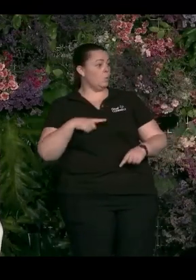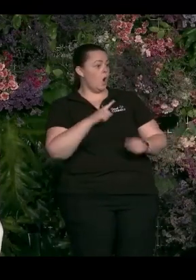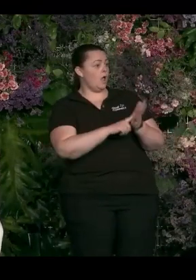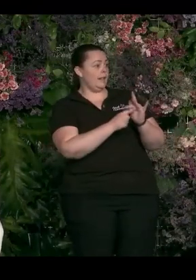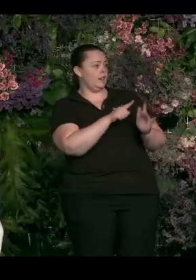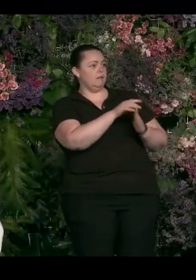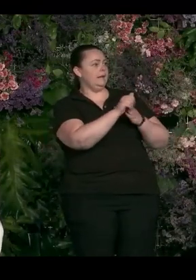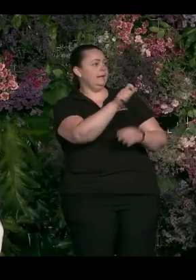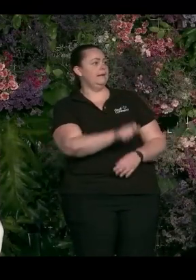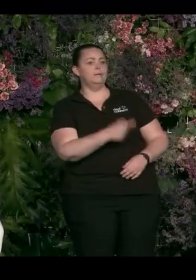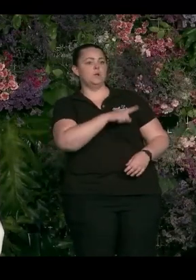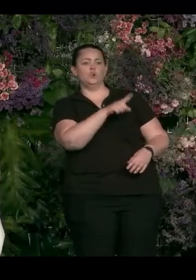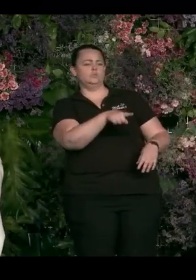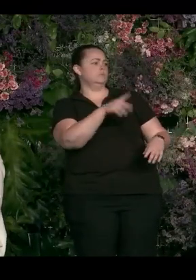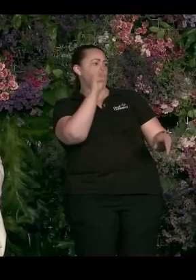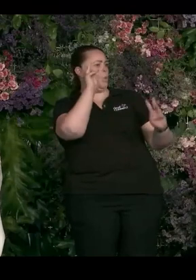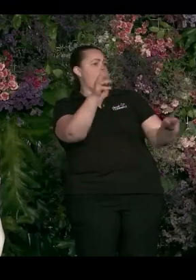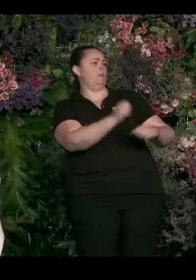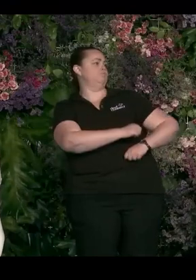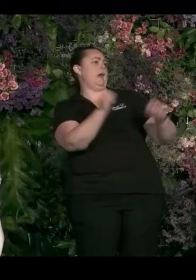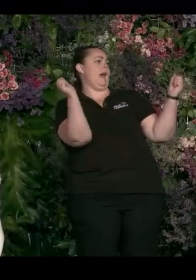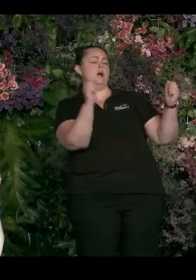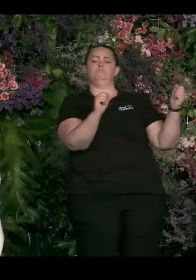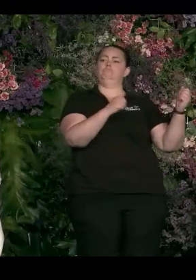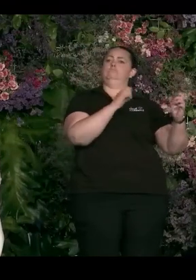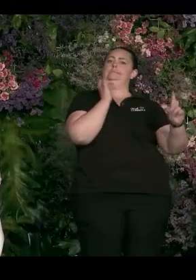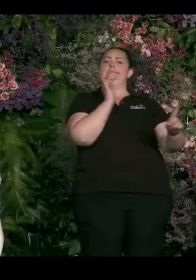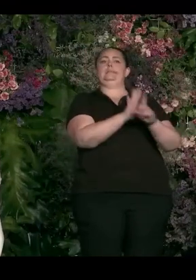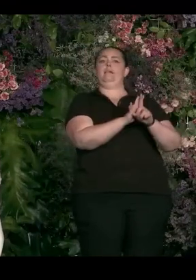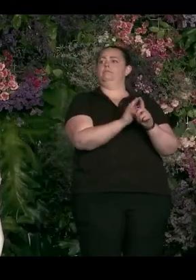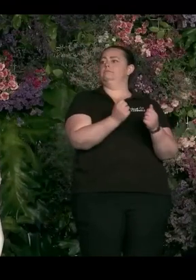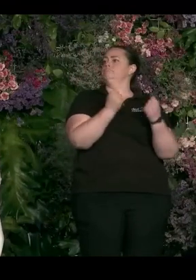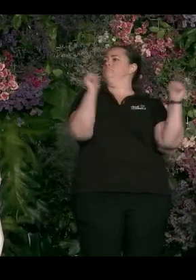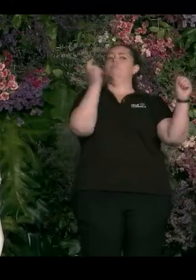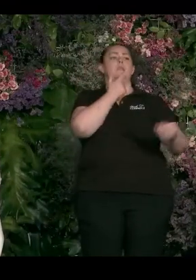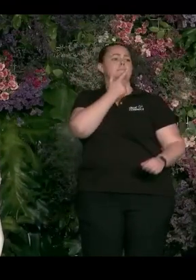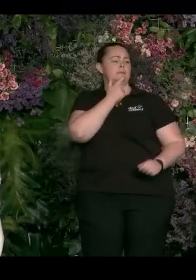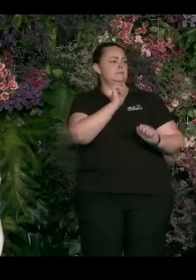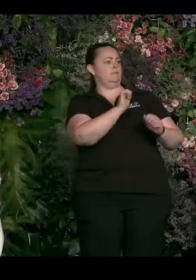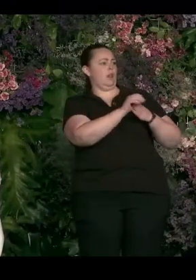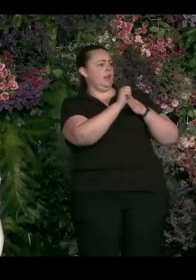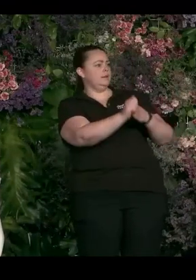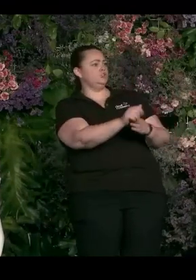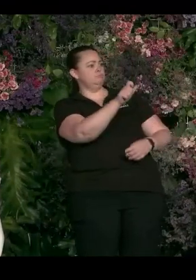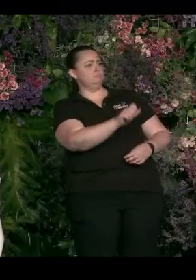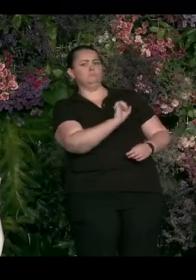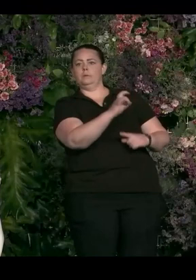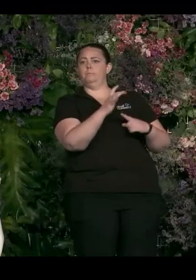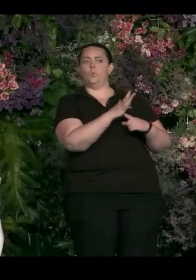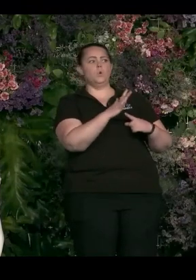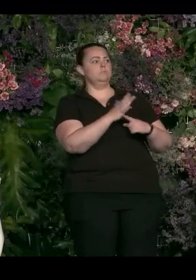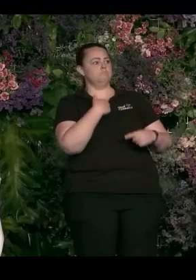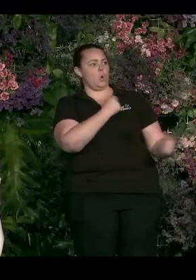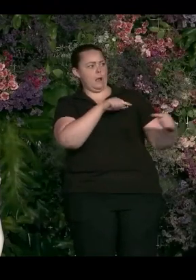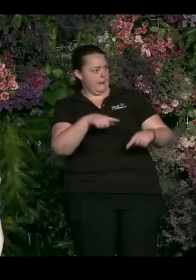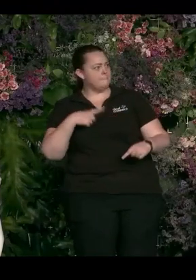the leader, because she's out there, she's being who she is, she's openly gay, you know, her leadership is really important, and I came here